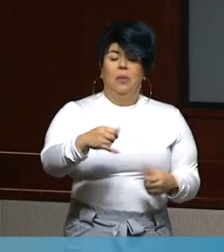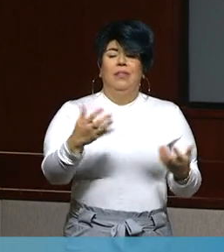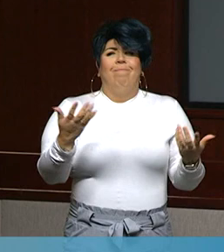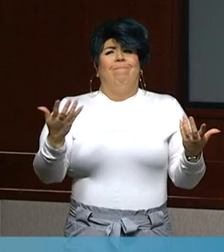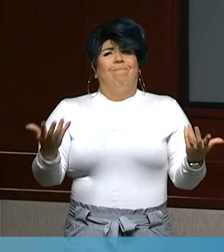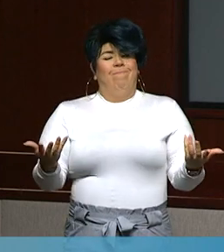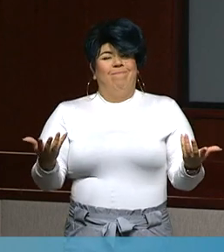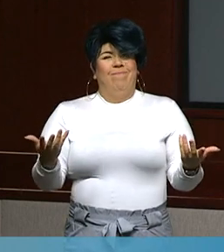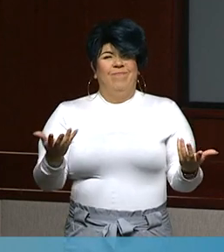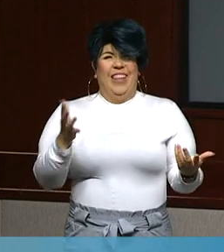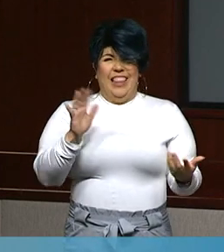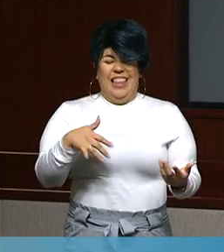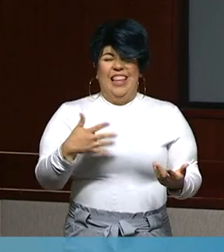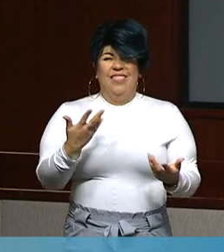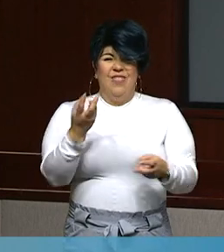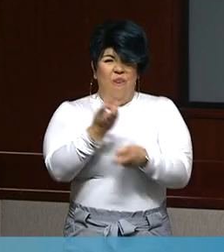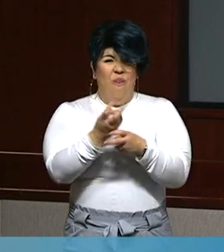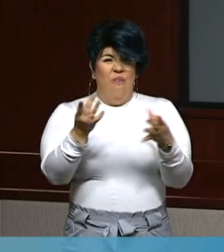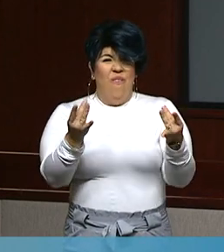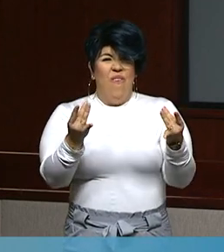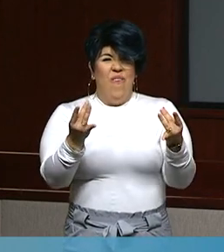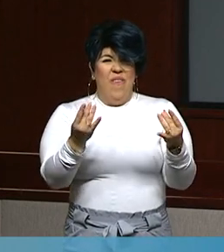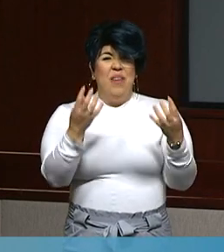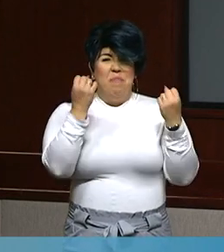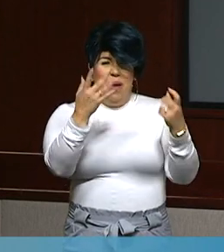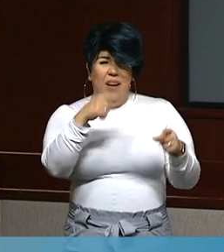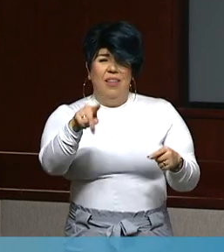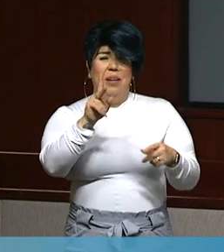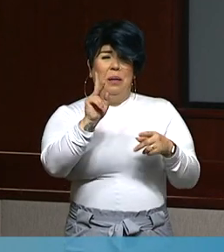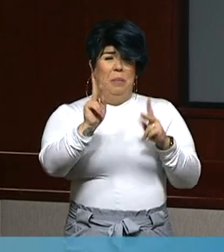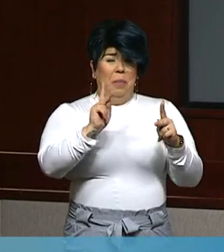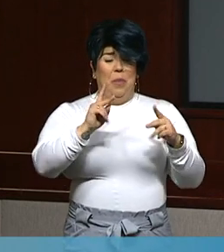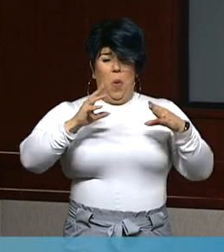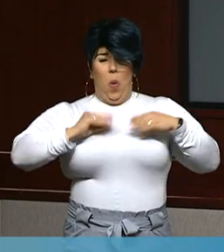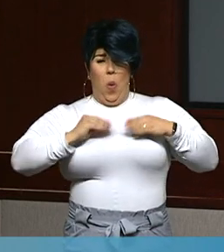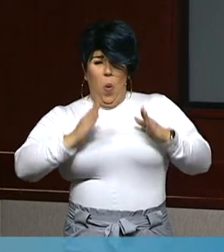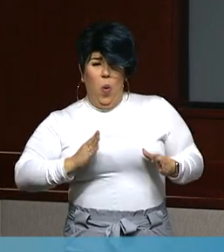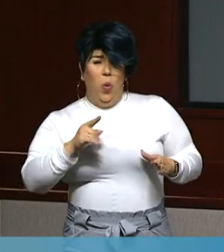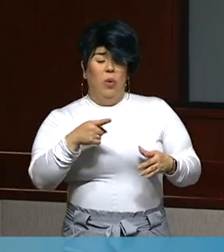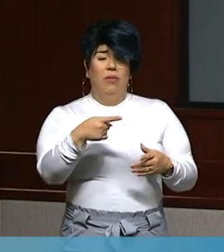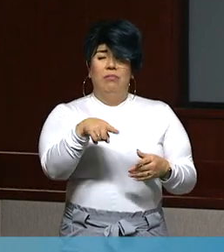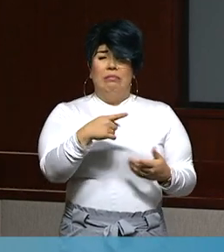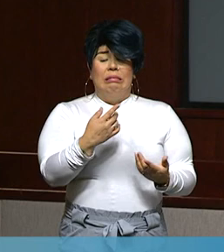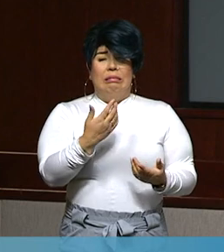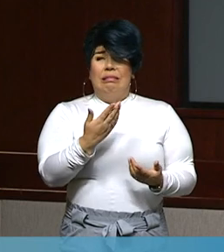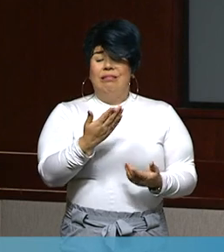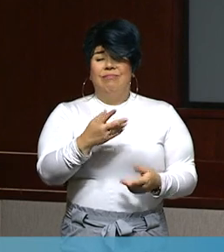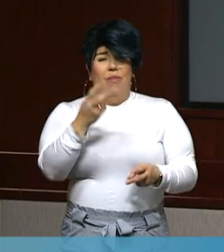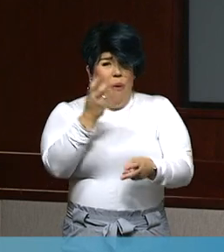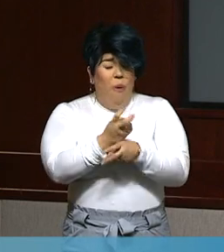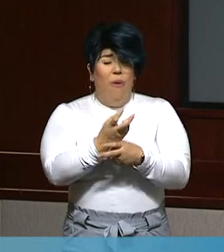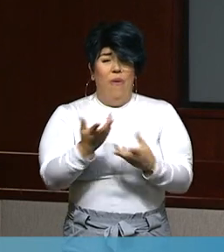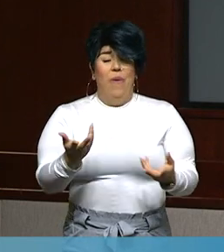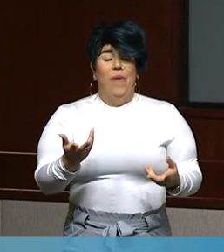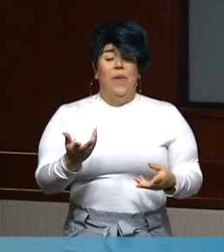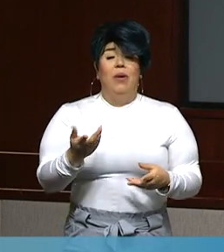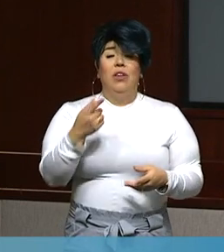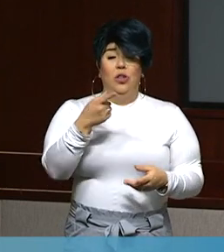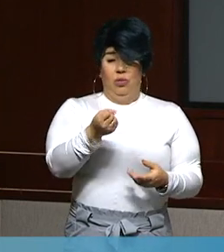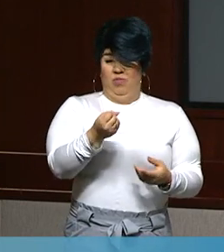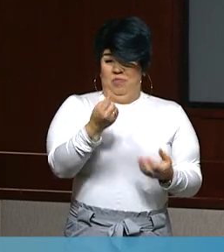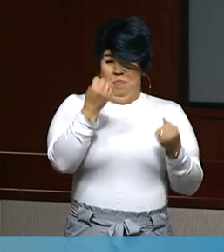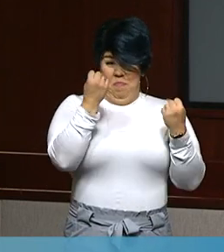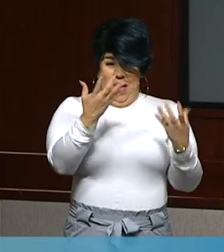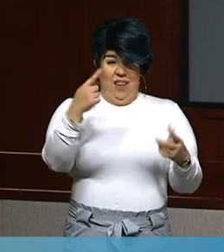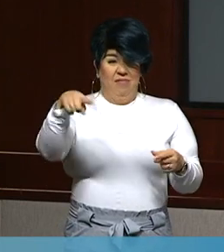situation that many of these business owners are facing. And so they are choosing, in